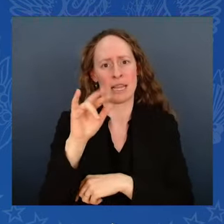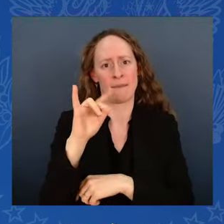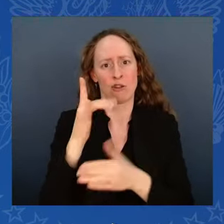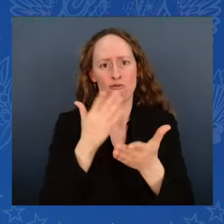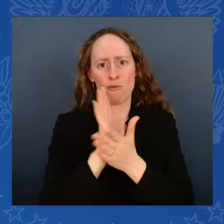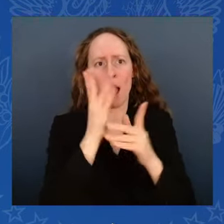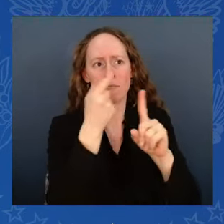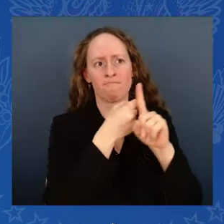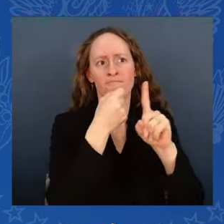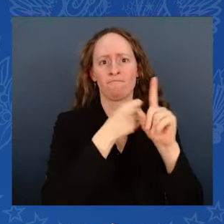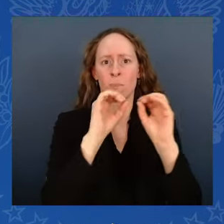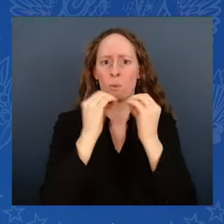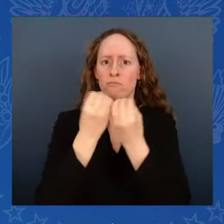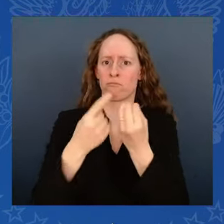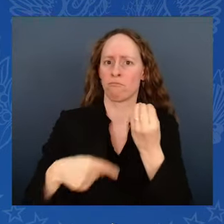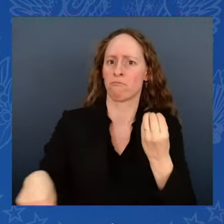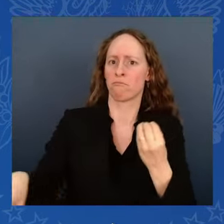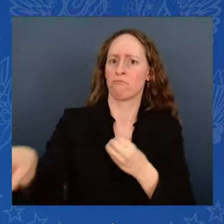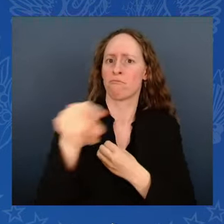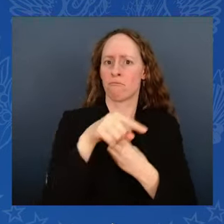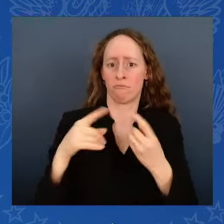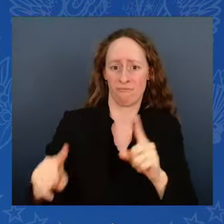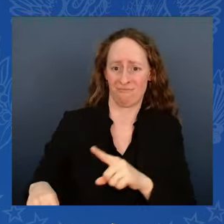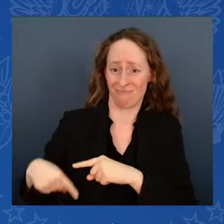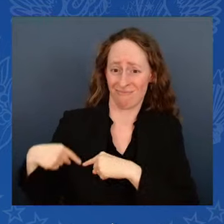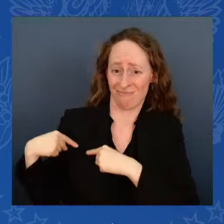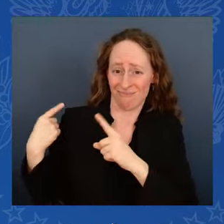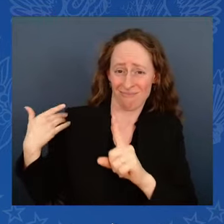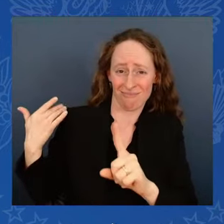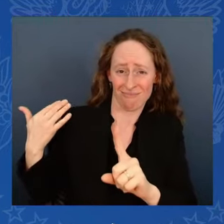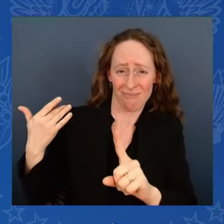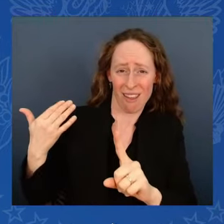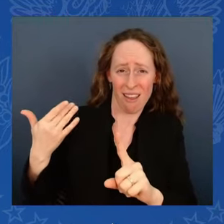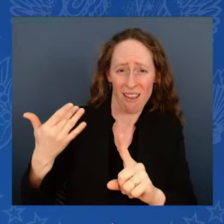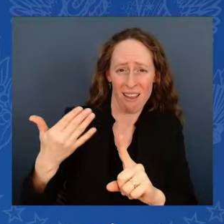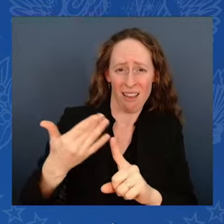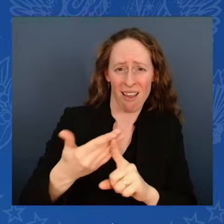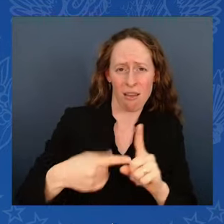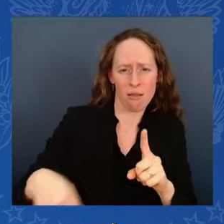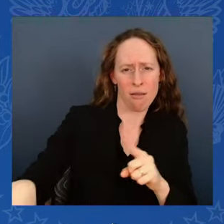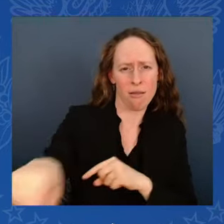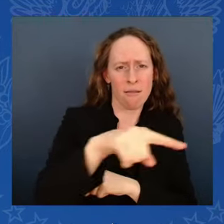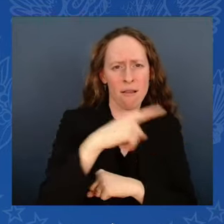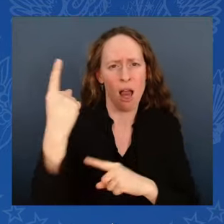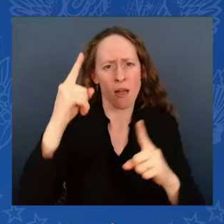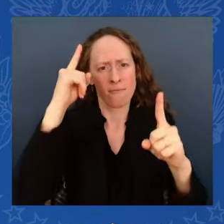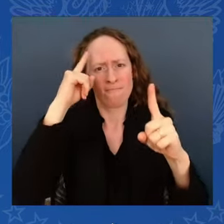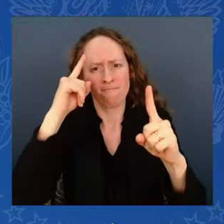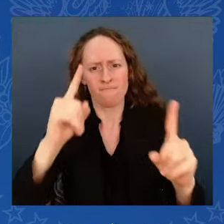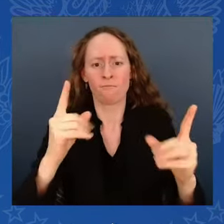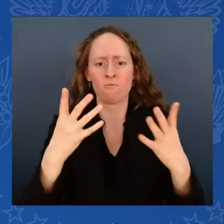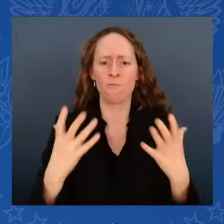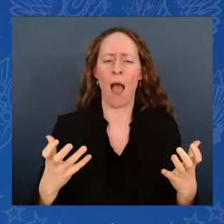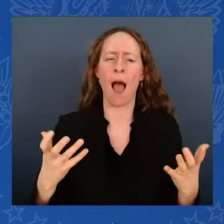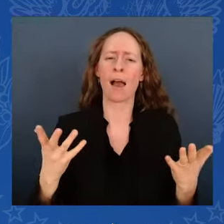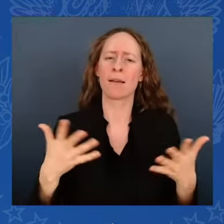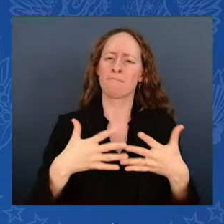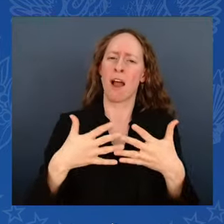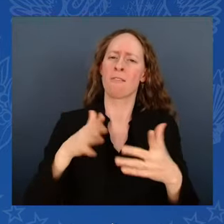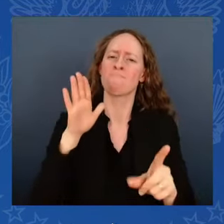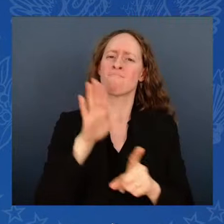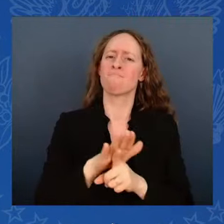America. We've been on the same page, and the work is as important as it's ever been. You know, during your convention,